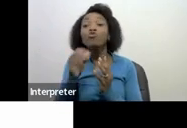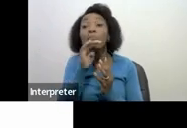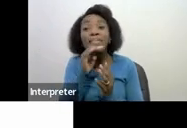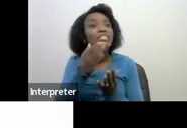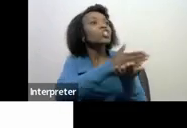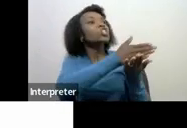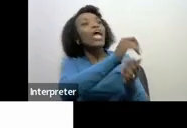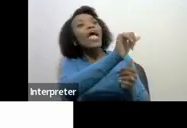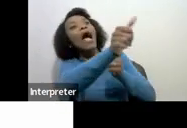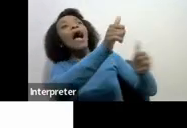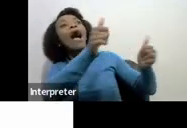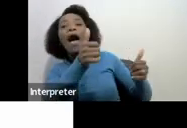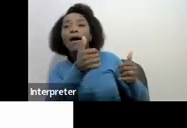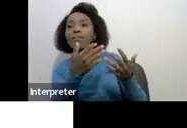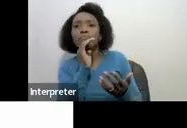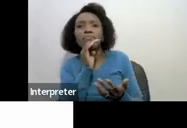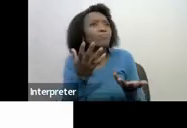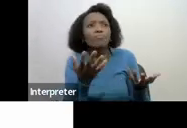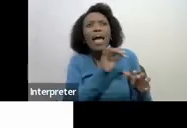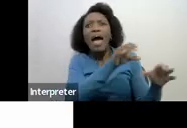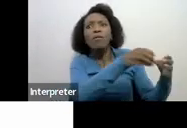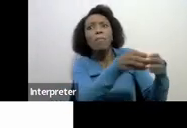with any other parties within